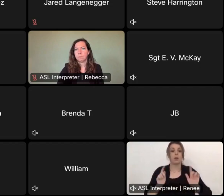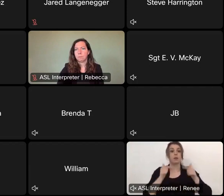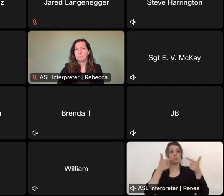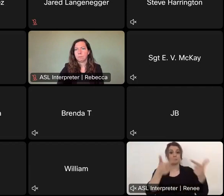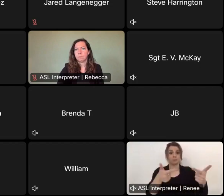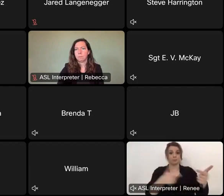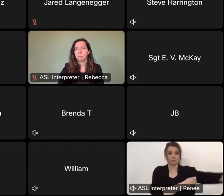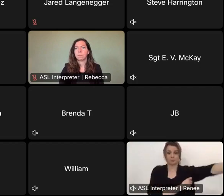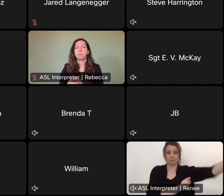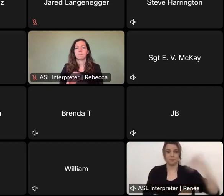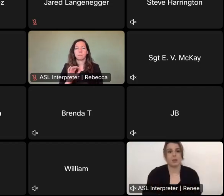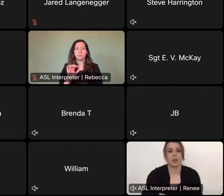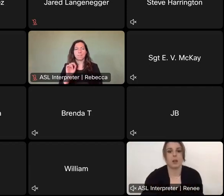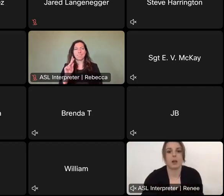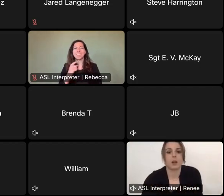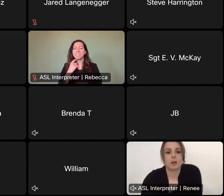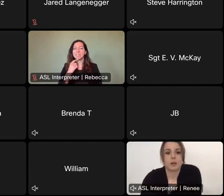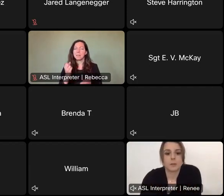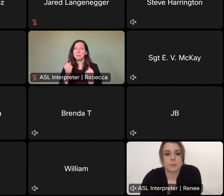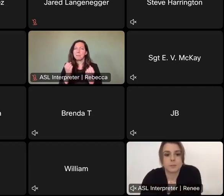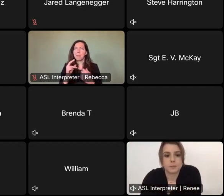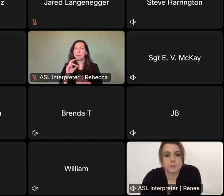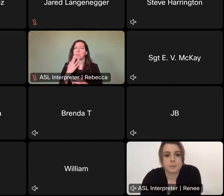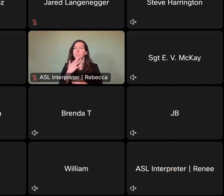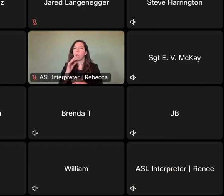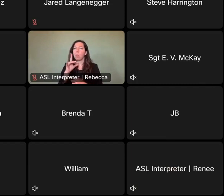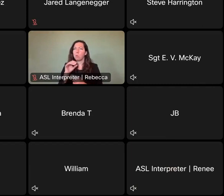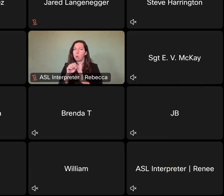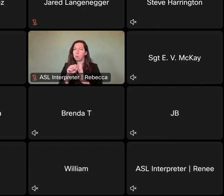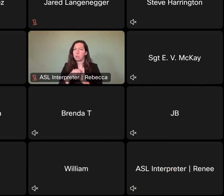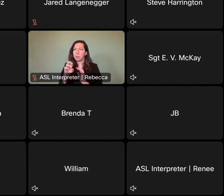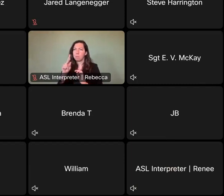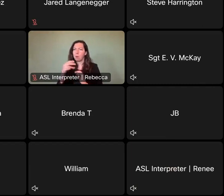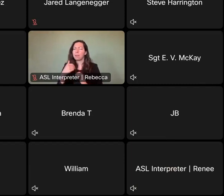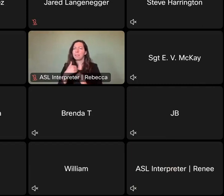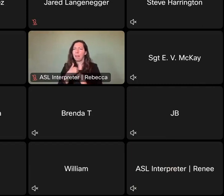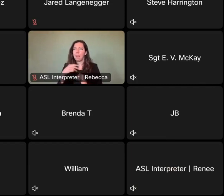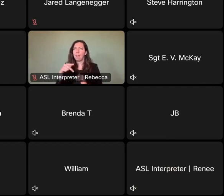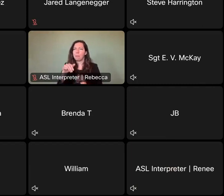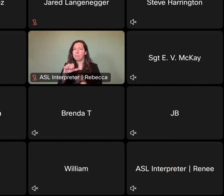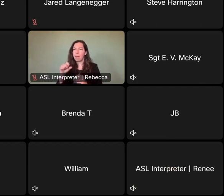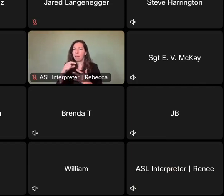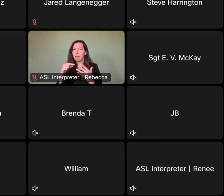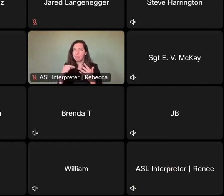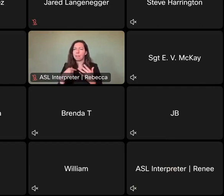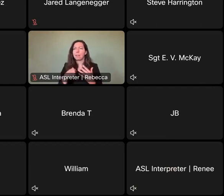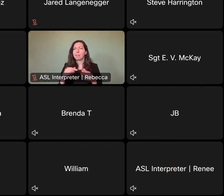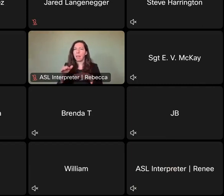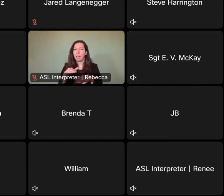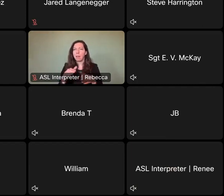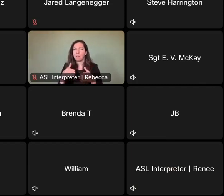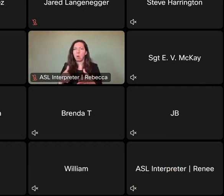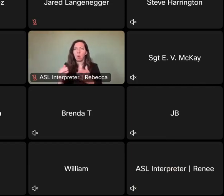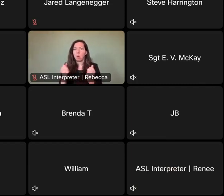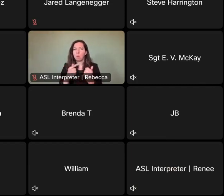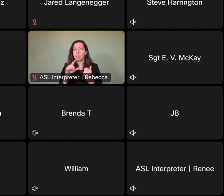Compute Jan says, many Colorado state parks have concrete pads. They're campsites level sites, totally paved roads throughout laundromats and